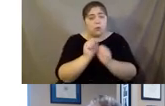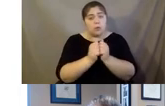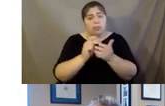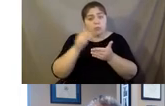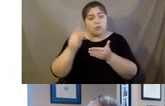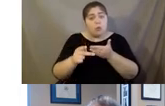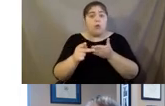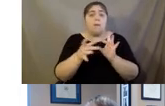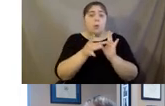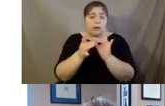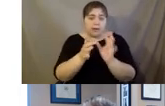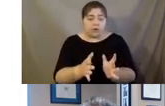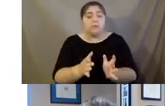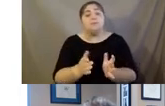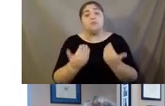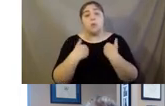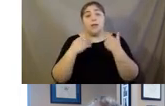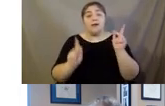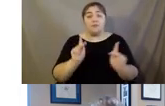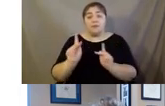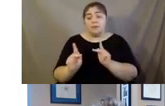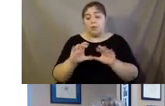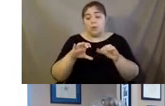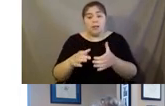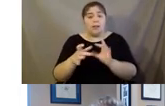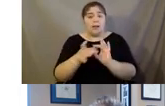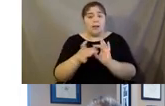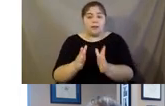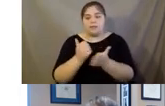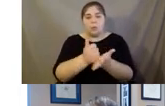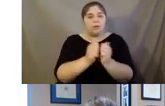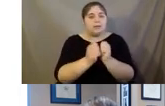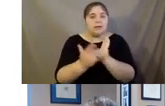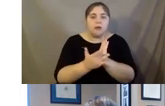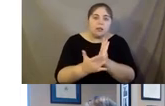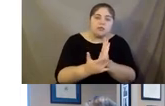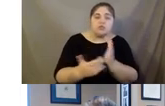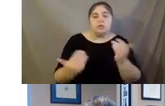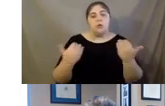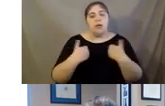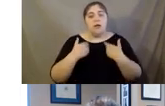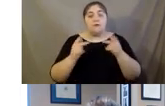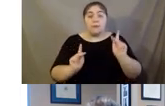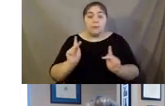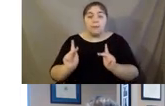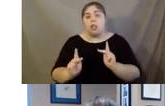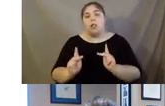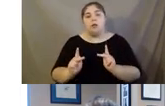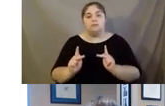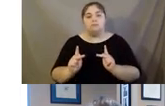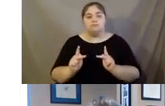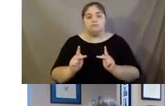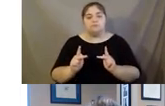coordinator. We have folks who are class coordinators and help with technology. We have people who take our